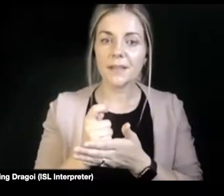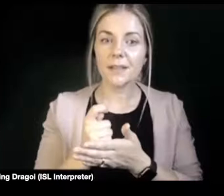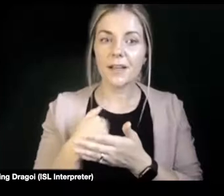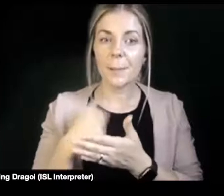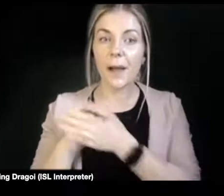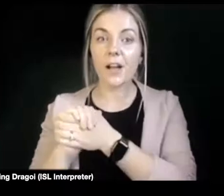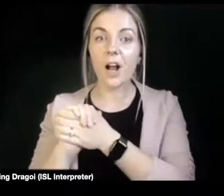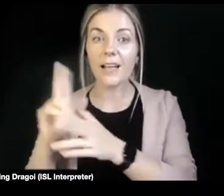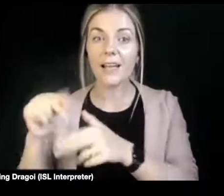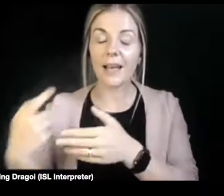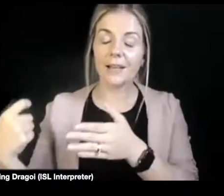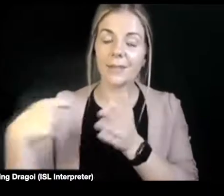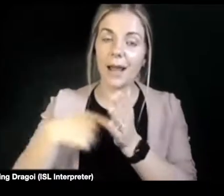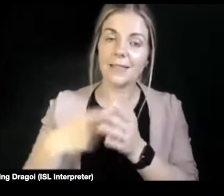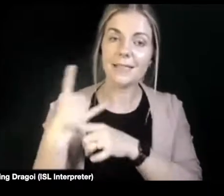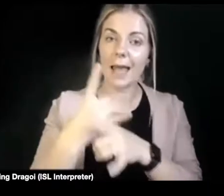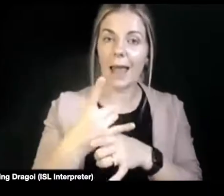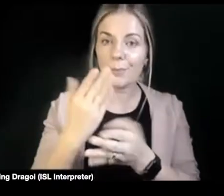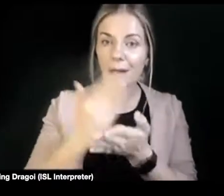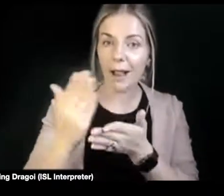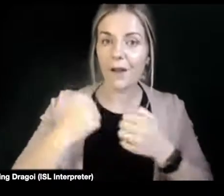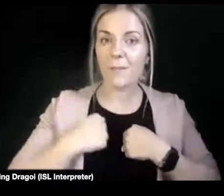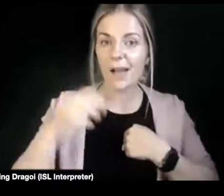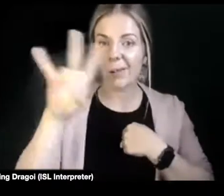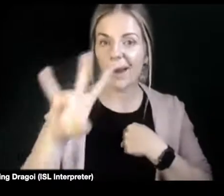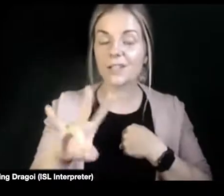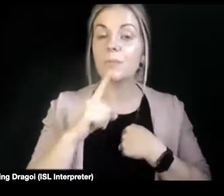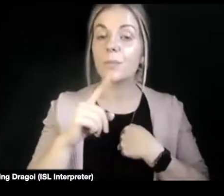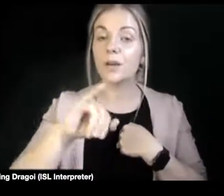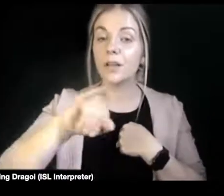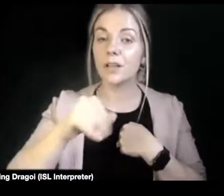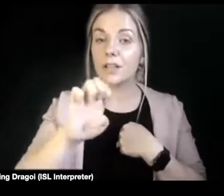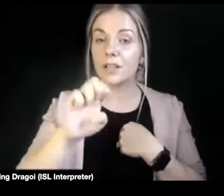request. Jenny, can you give us a bit of a background to yourself?